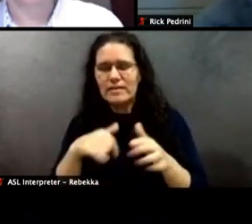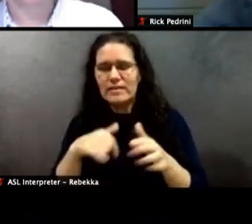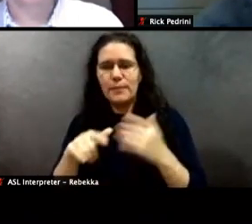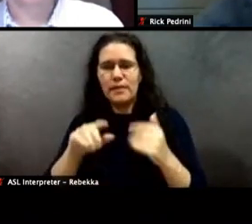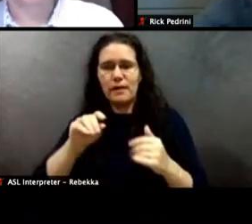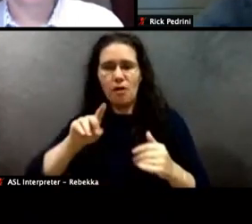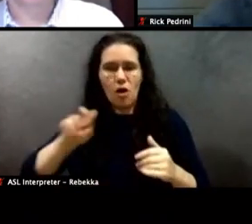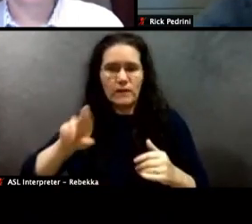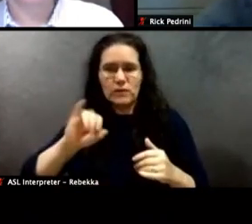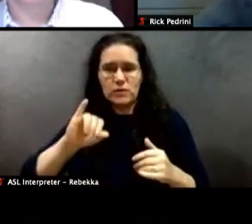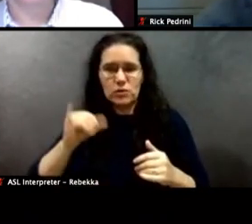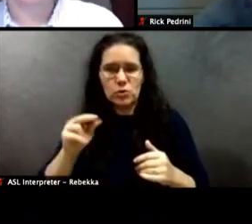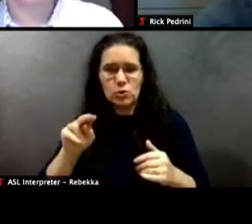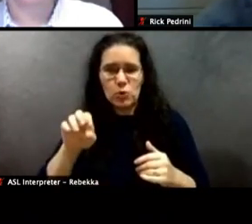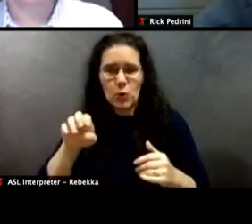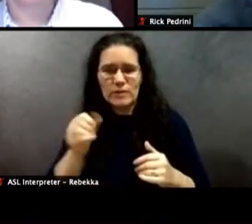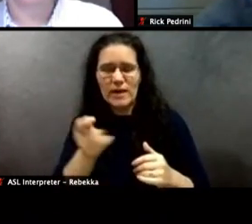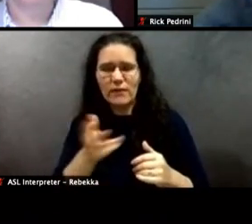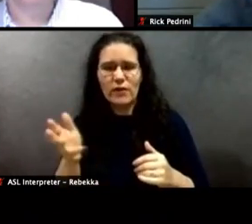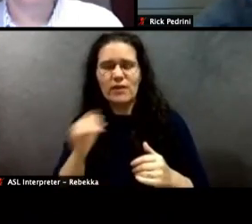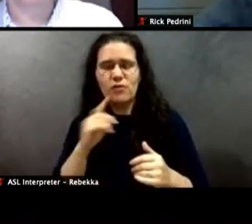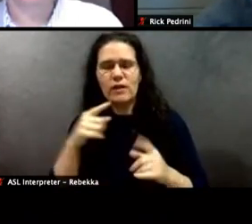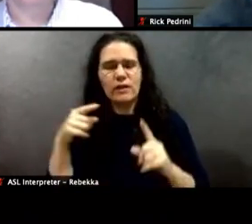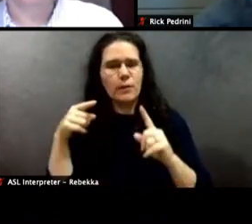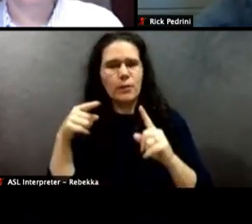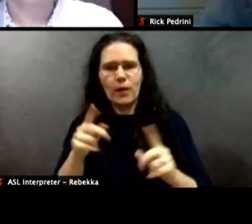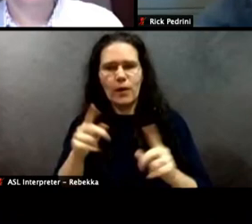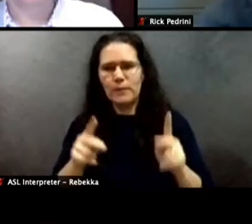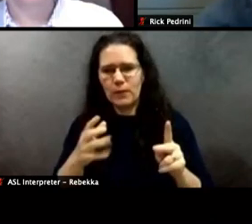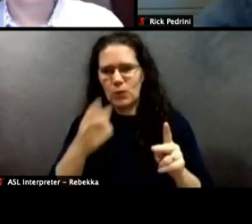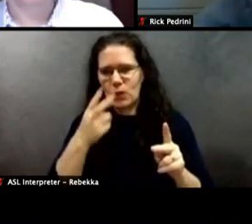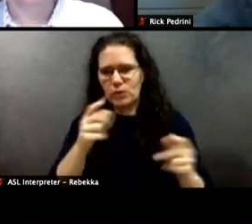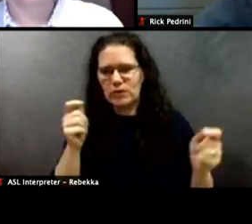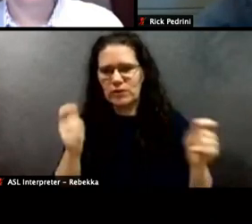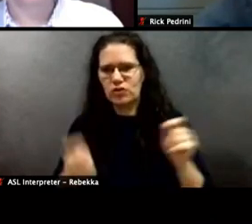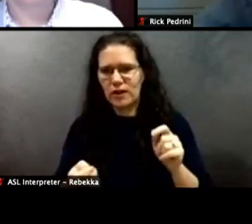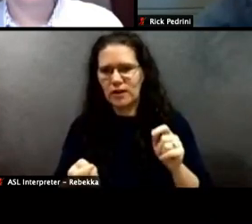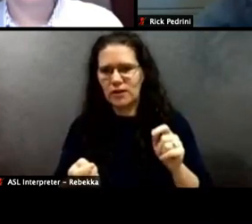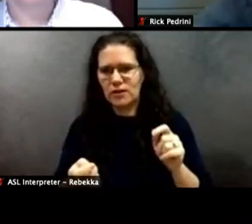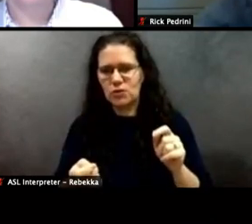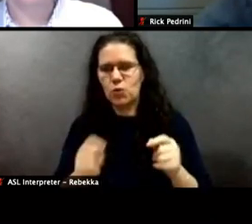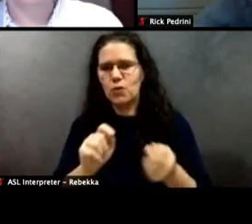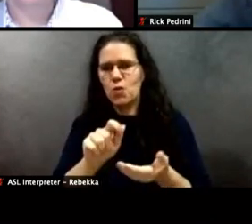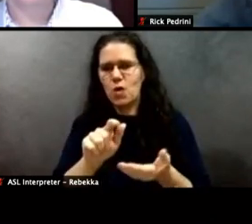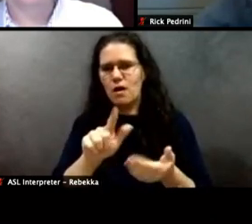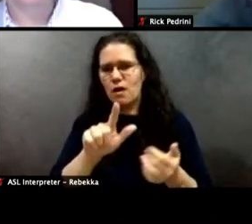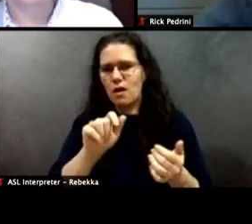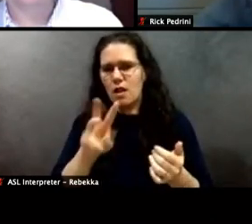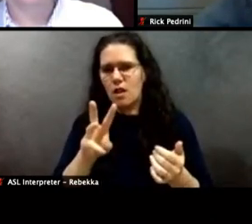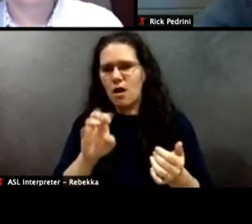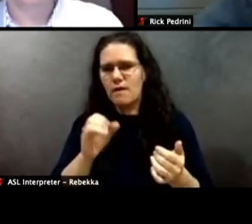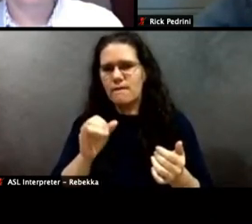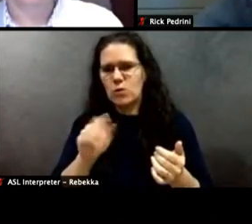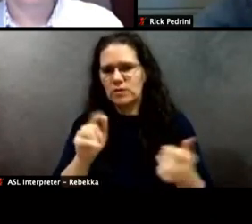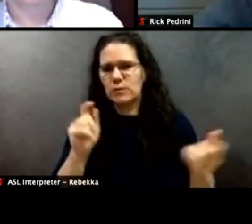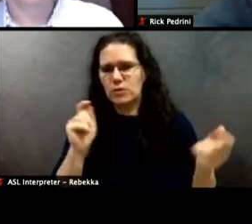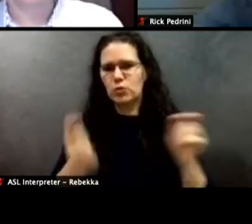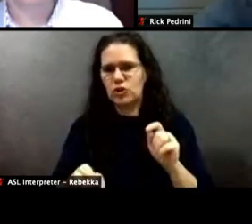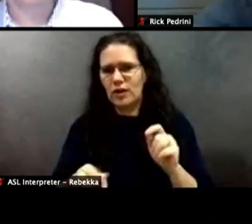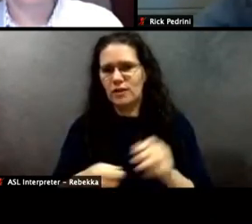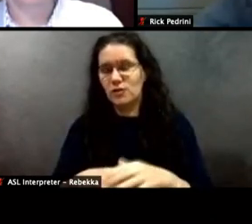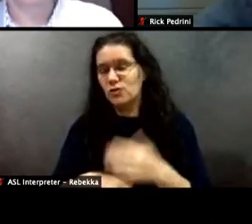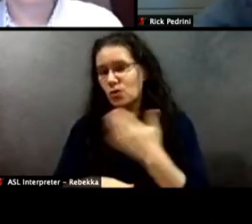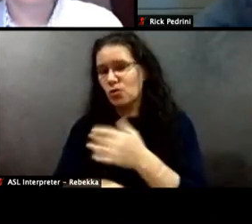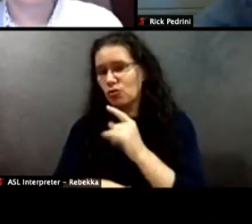that it's really about we people want change and we want change in law enforcement. So, Greg, thank you for that. I want to go back to Zane and then to